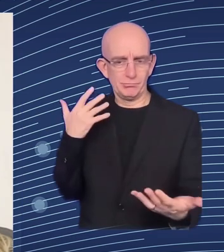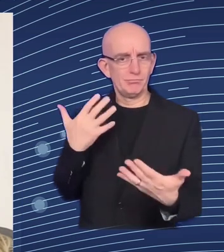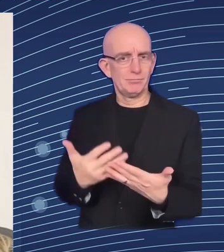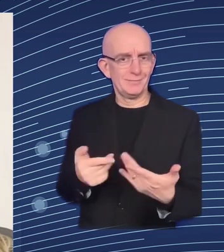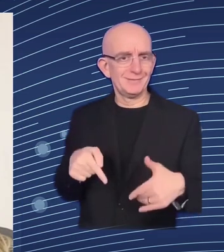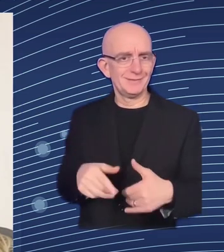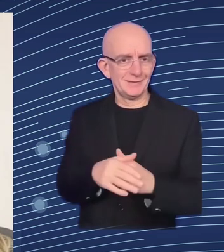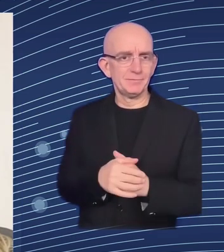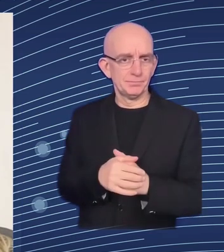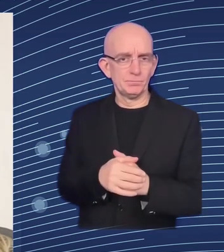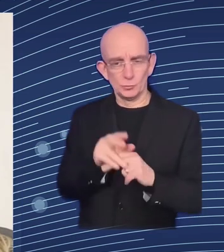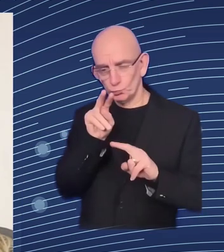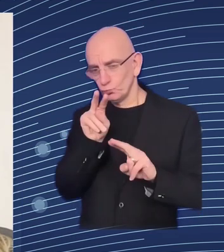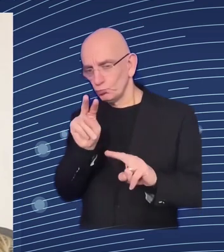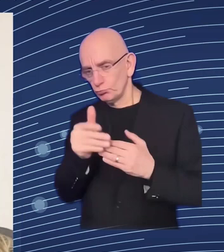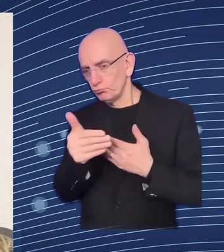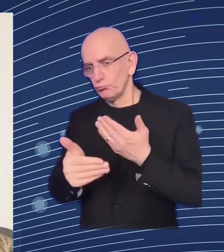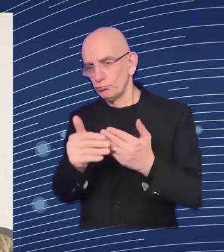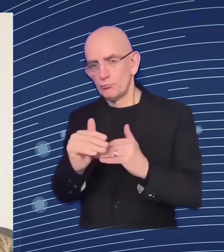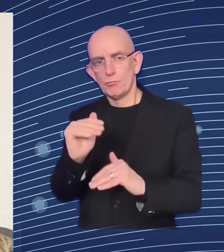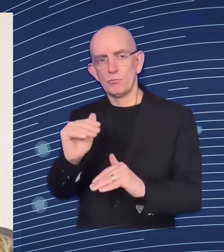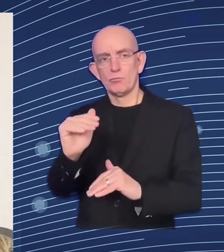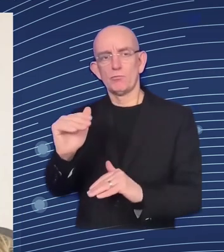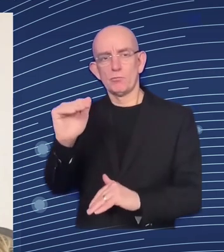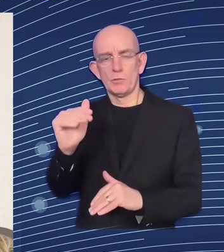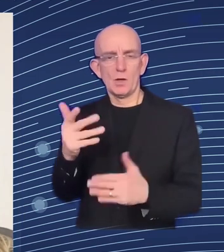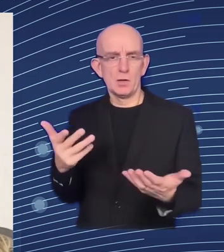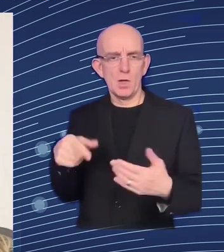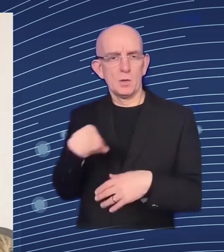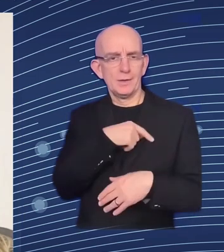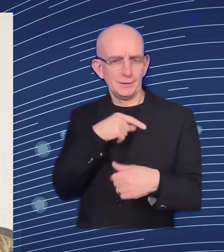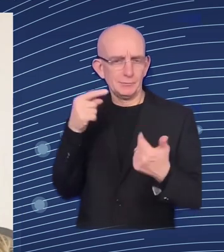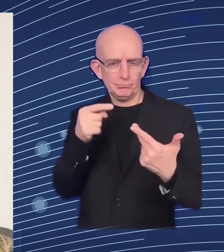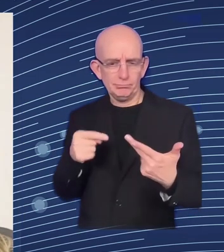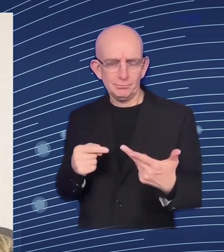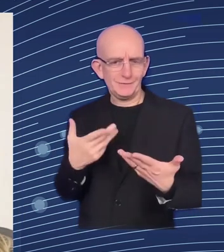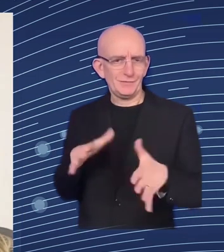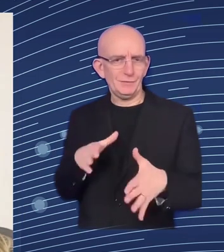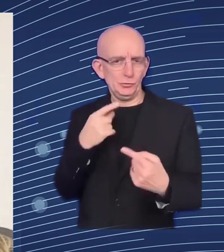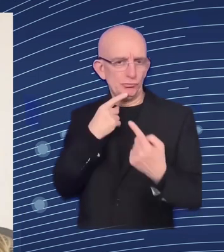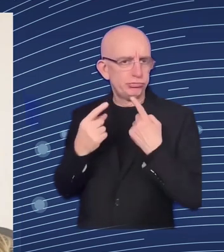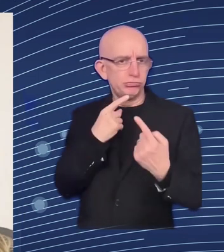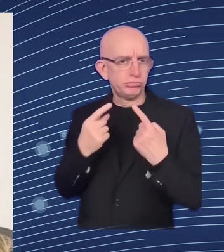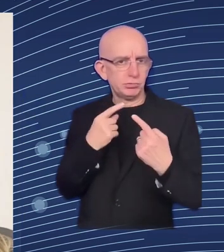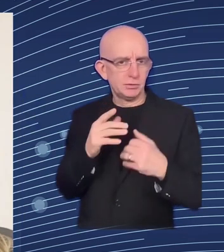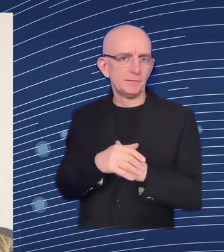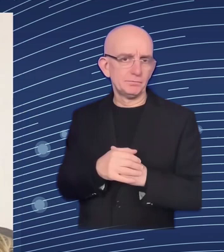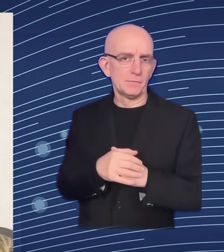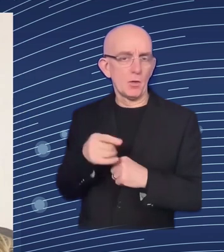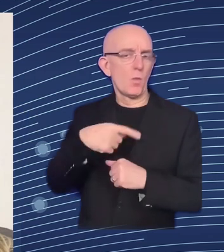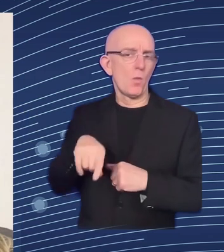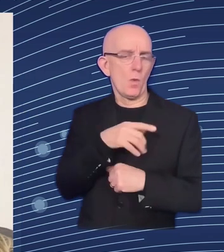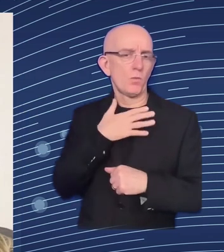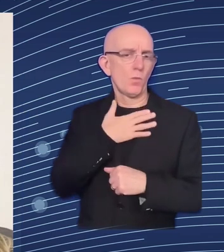we we we all hope very much that we will move from the kind of emergency crisis workforce management stage